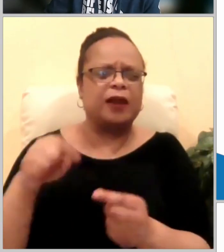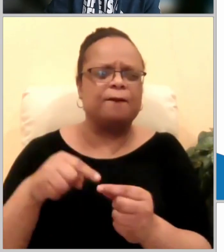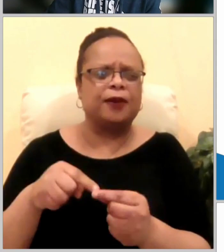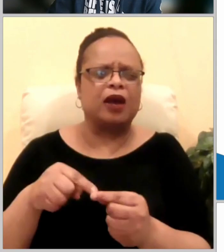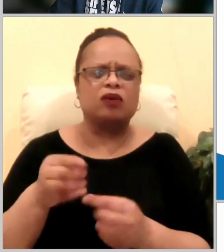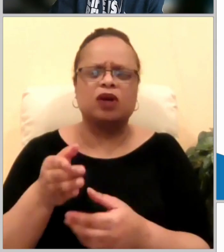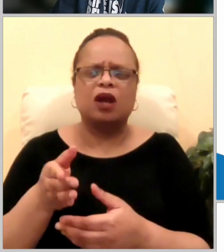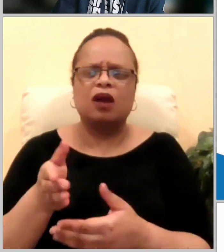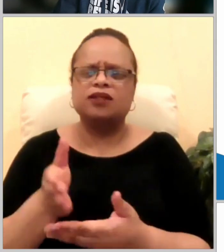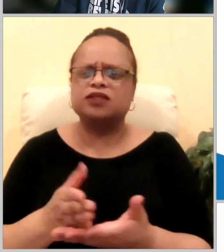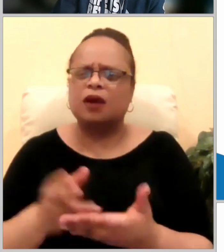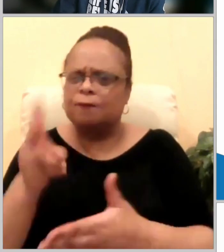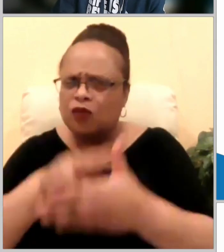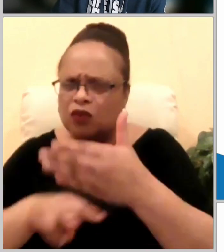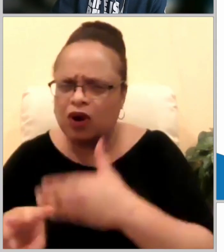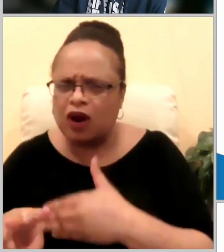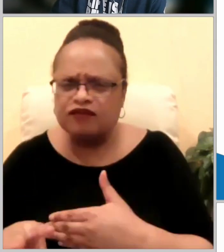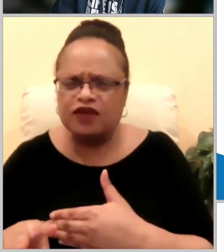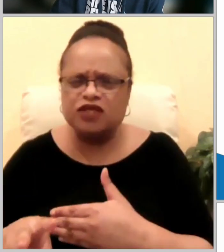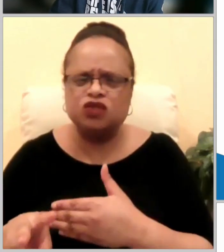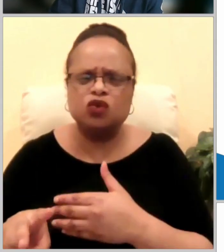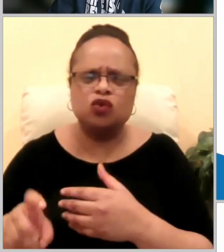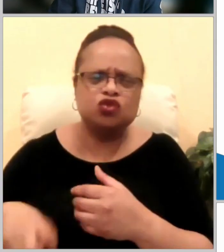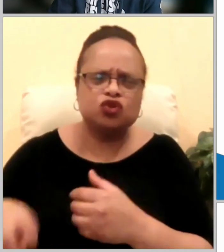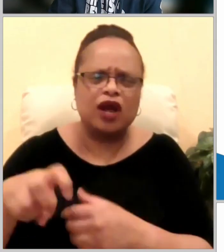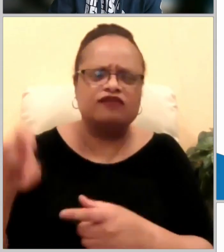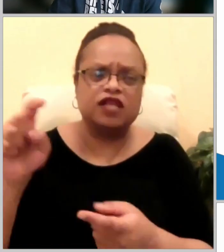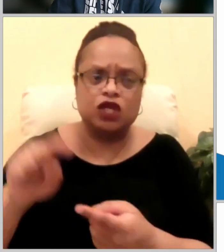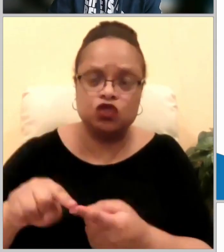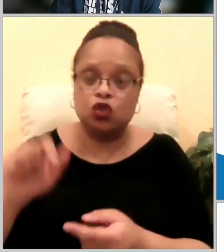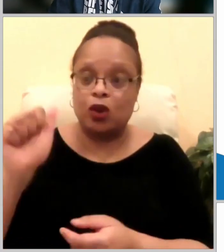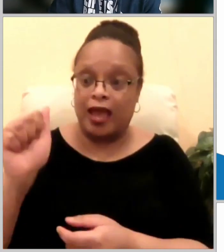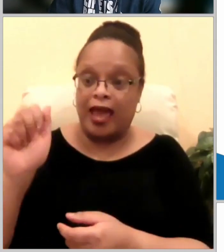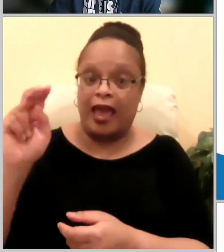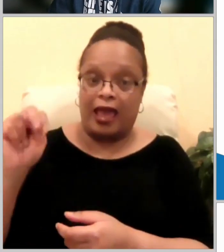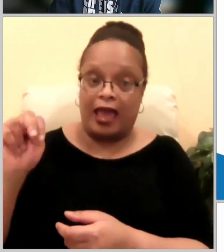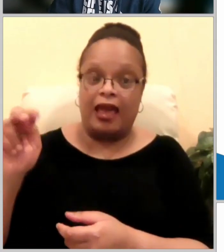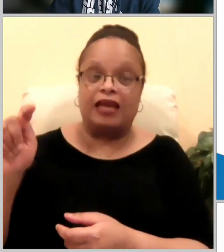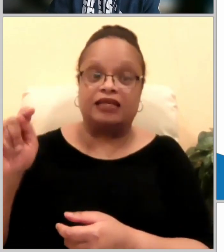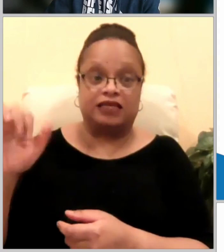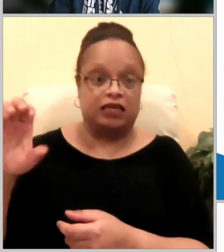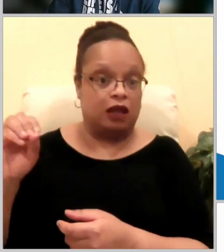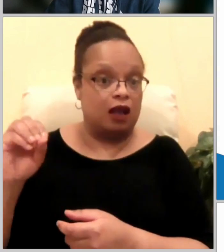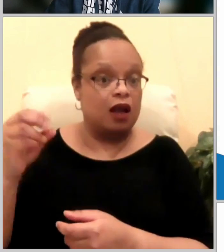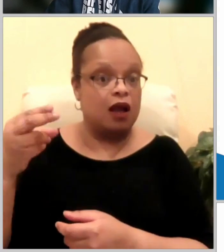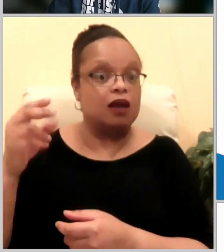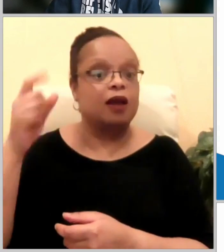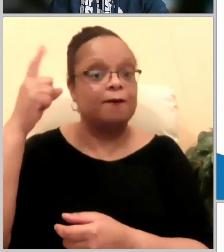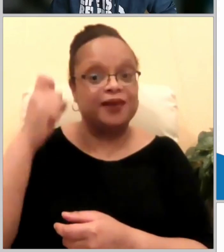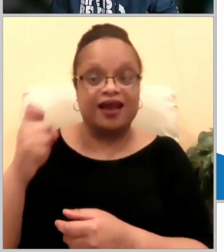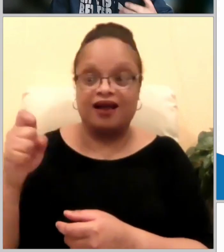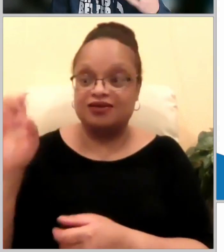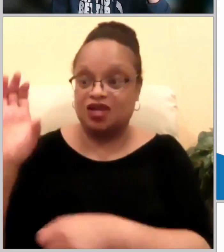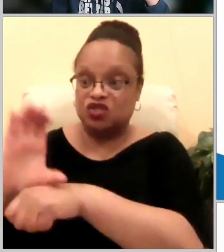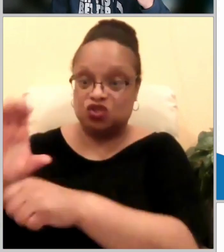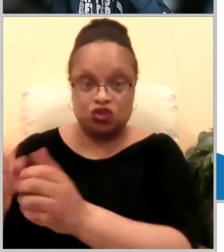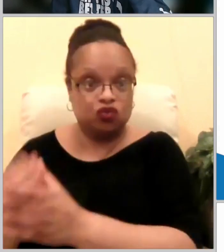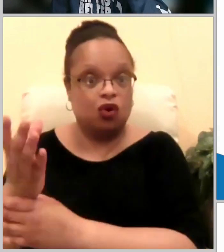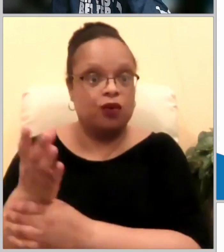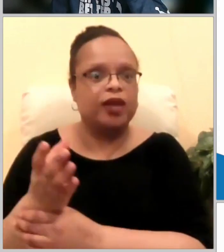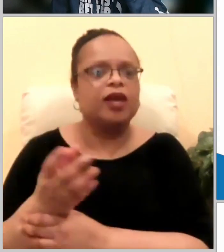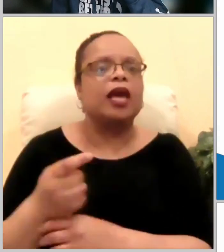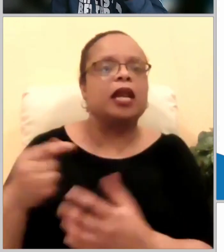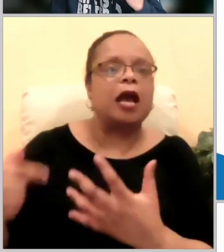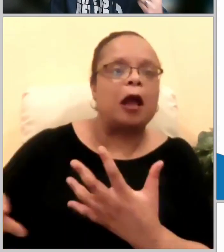coming down to antioch most likely because of this great news right about the church growth that was going on there and agabus stood up